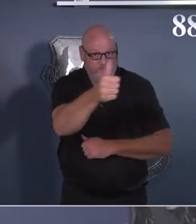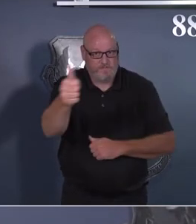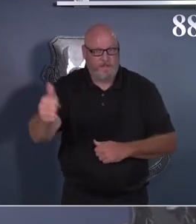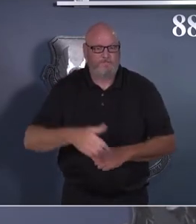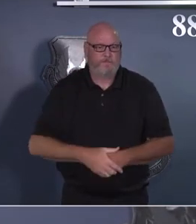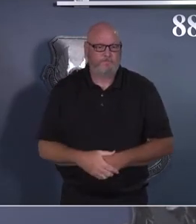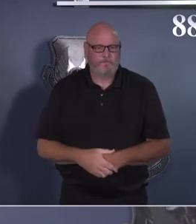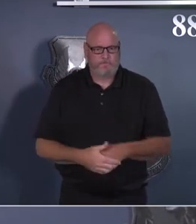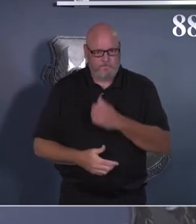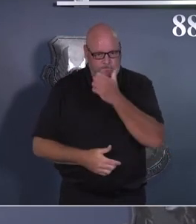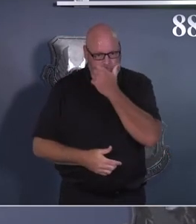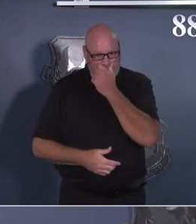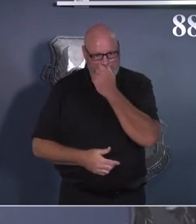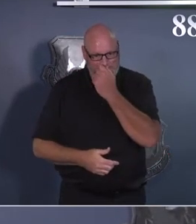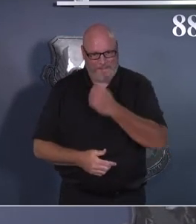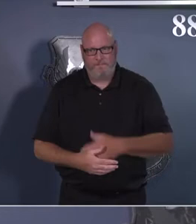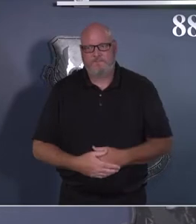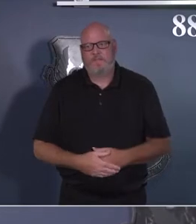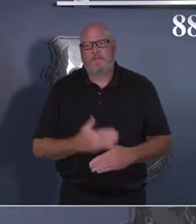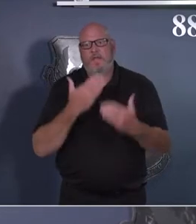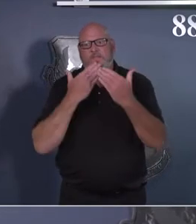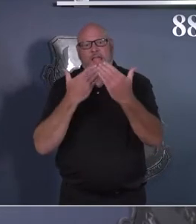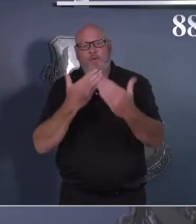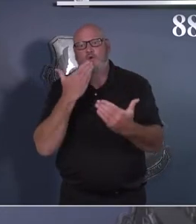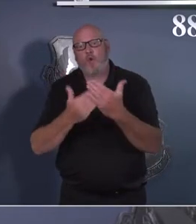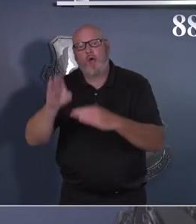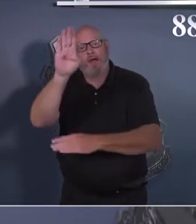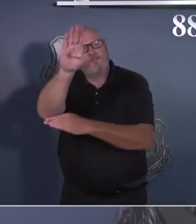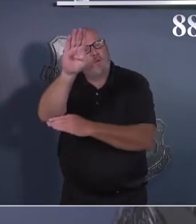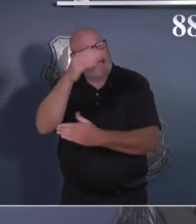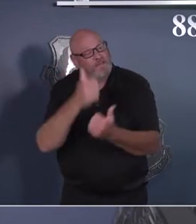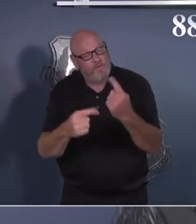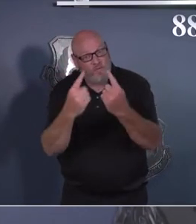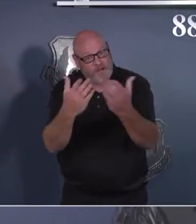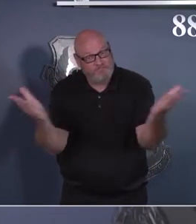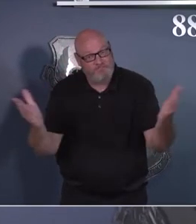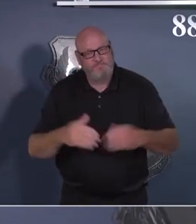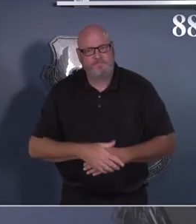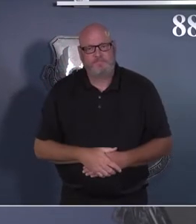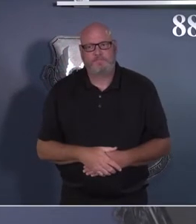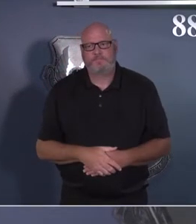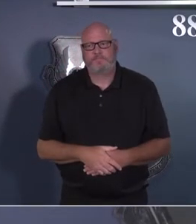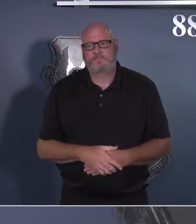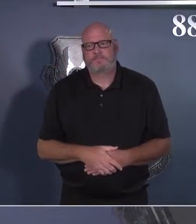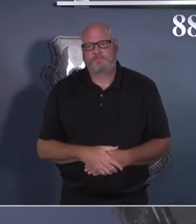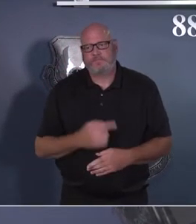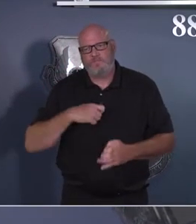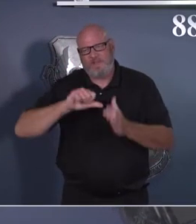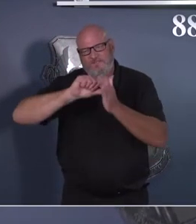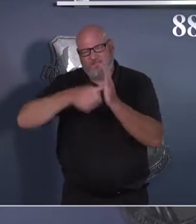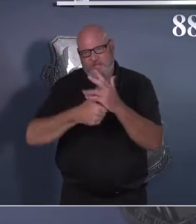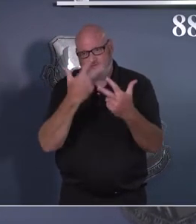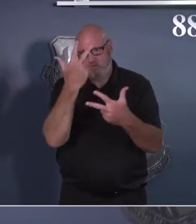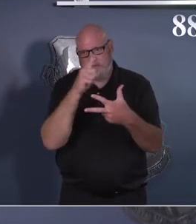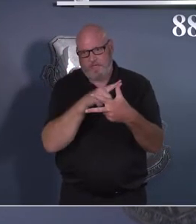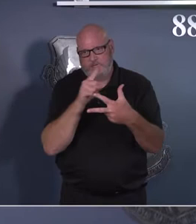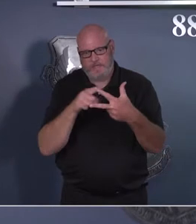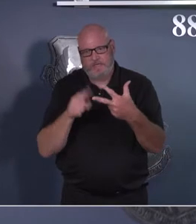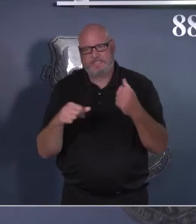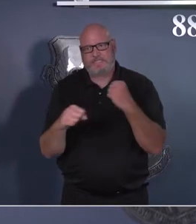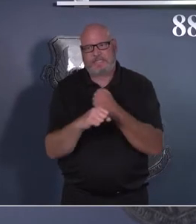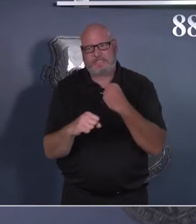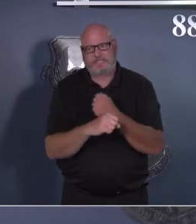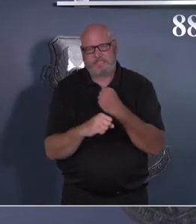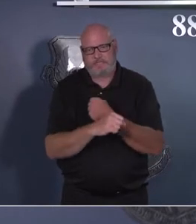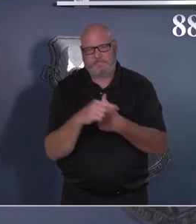Thank you very much, Colonel Miller. Good afternoon, everyone. I want to highlight some key data points to you and reinforce a little